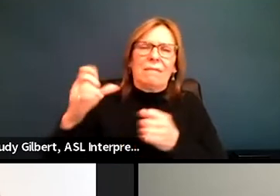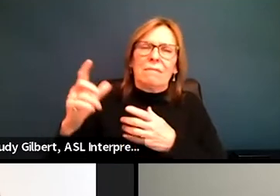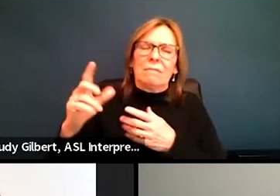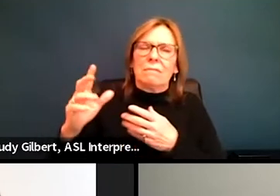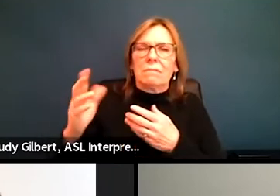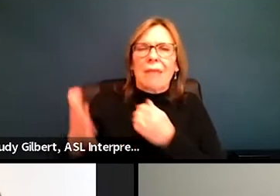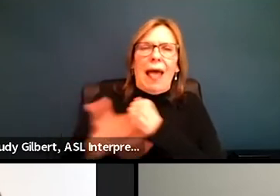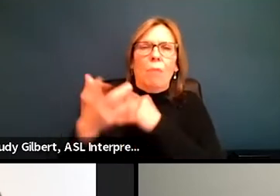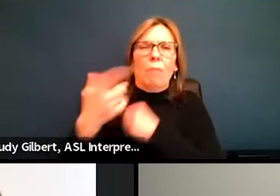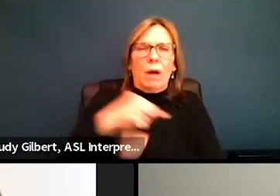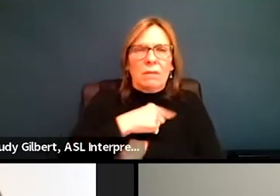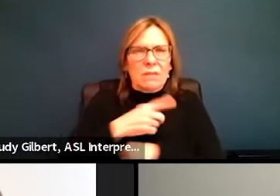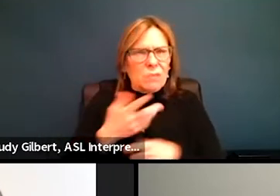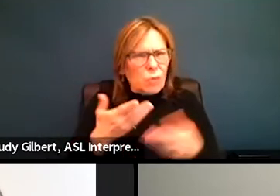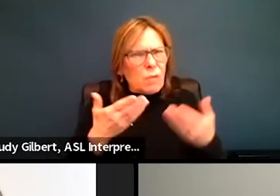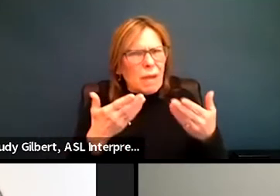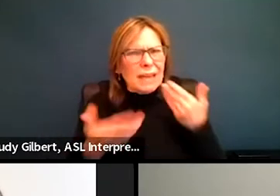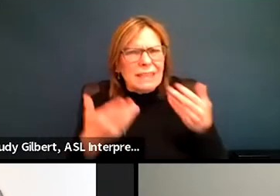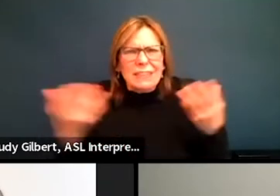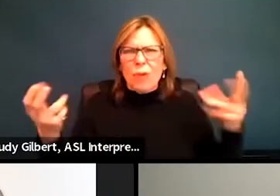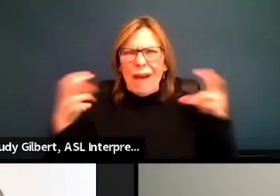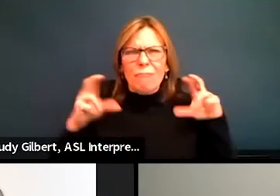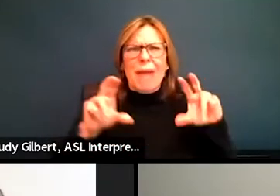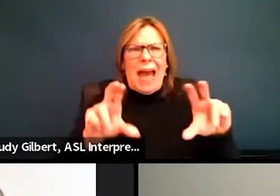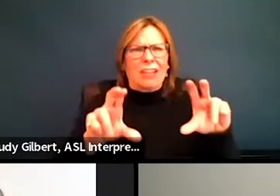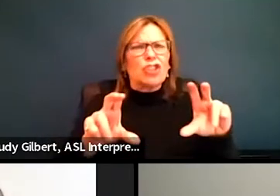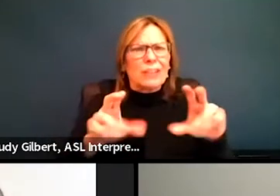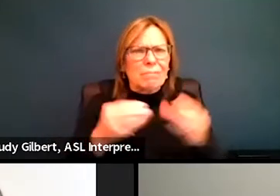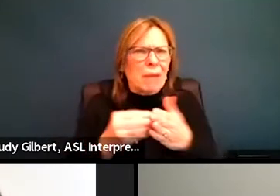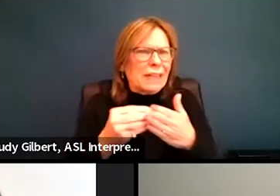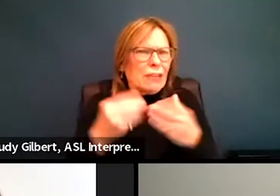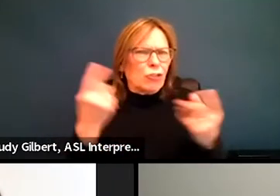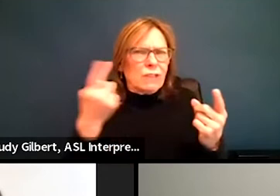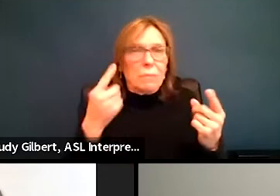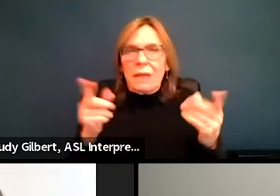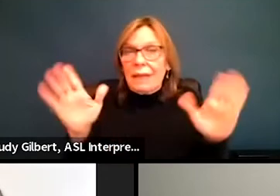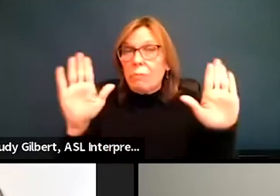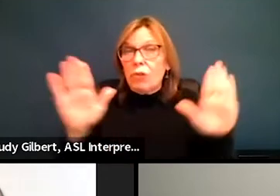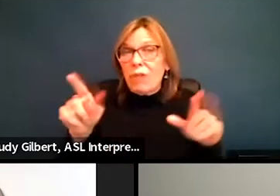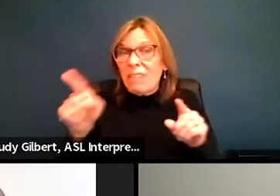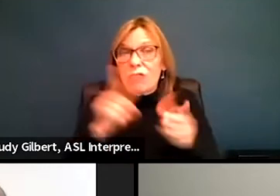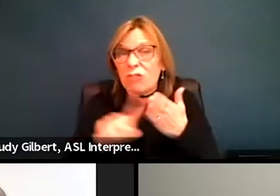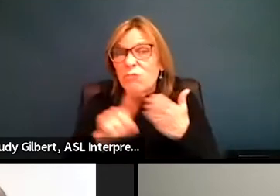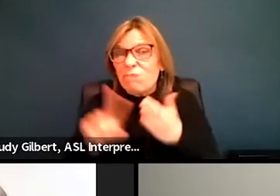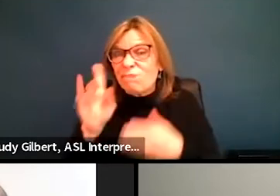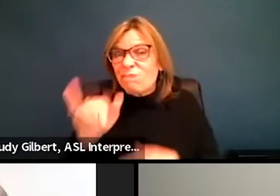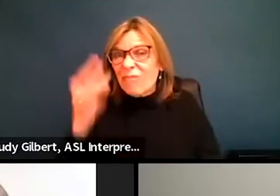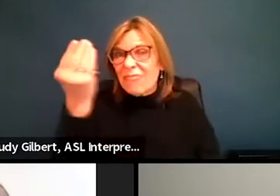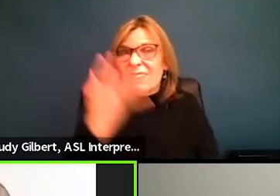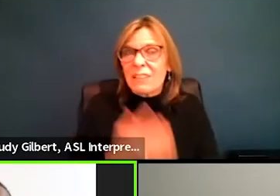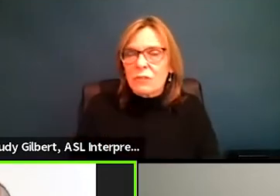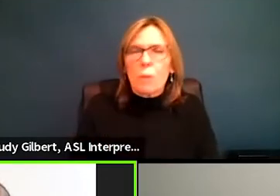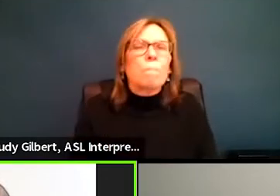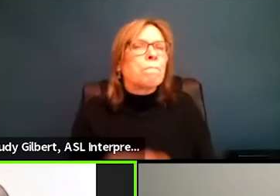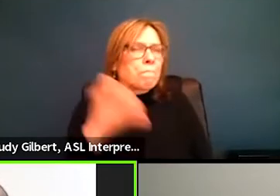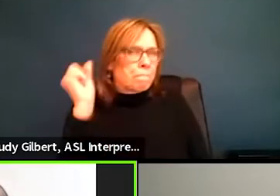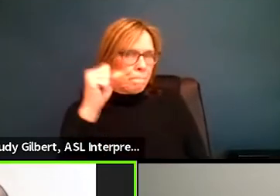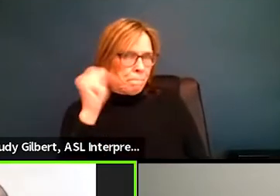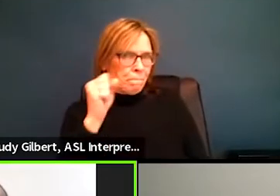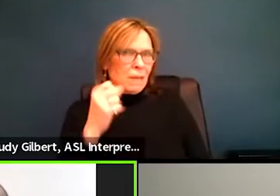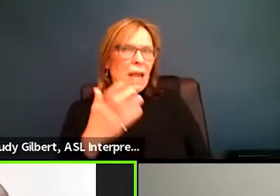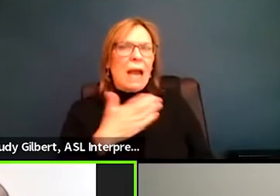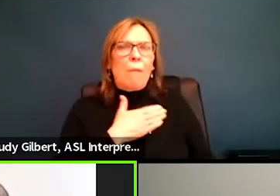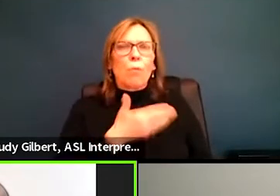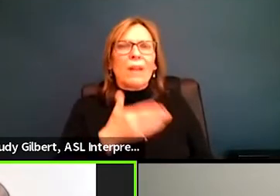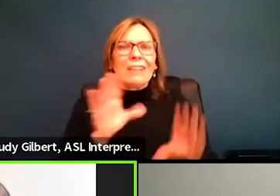have some matching money or whatever. That would be great if you could do that. Yes, I would be happy to do